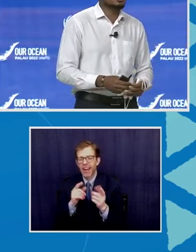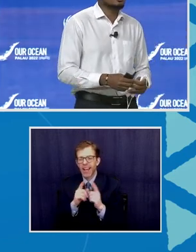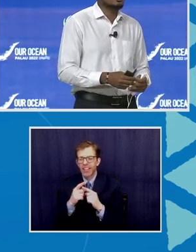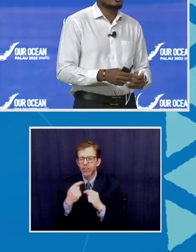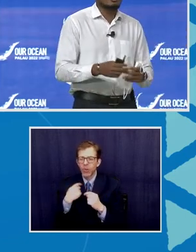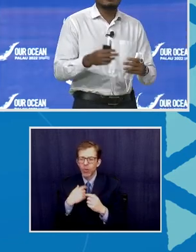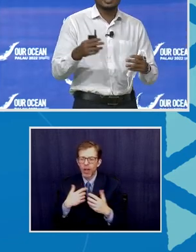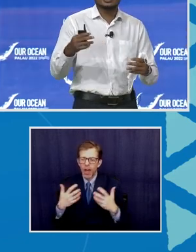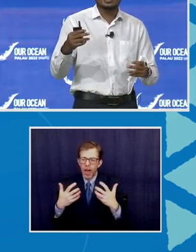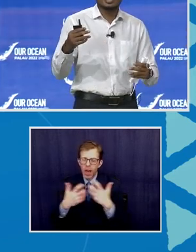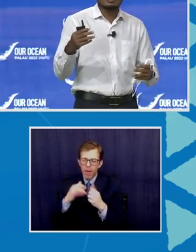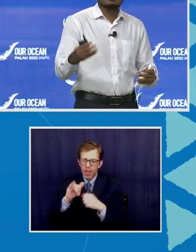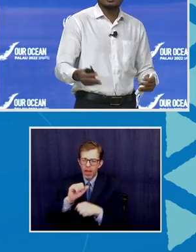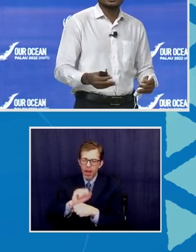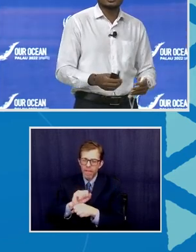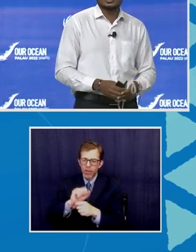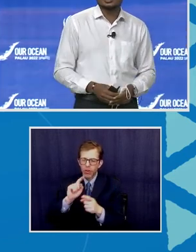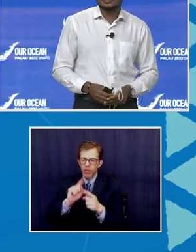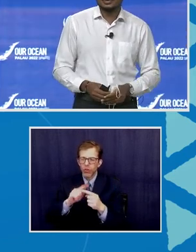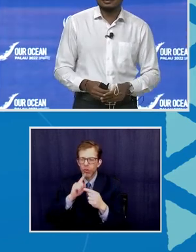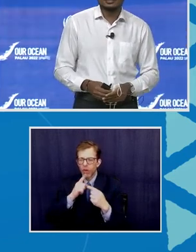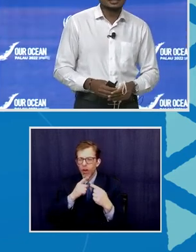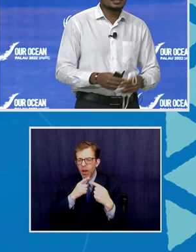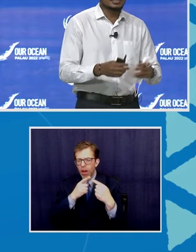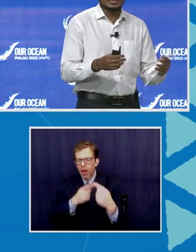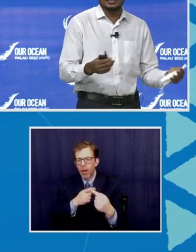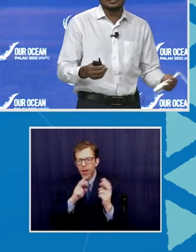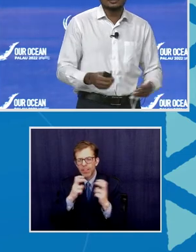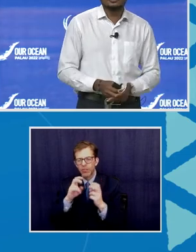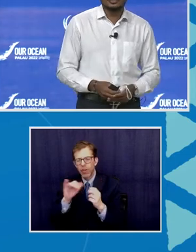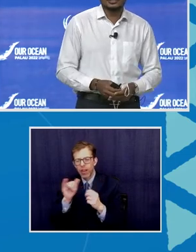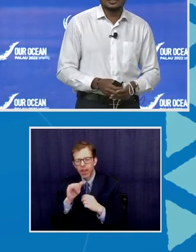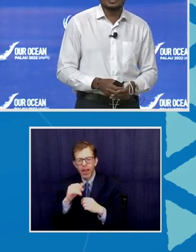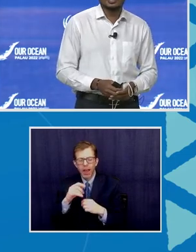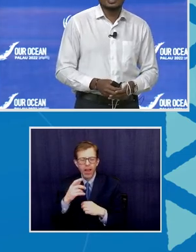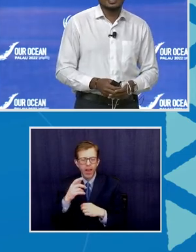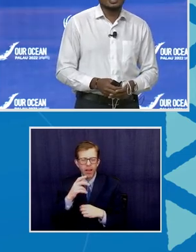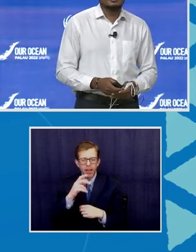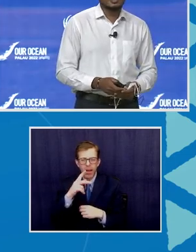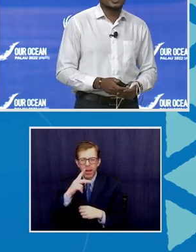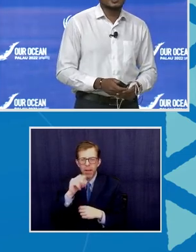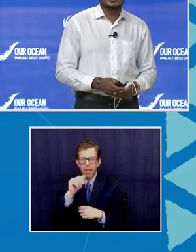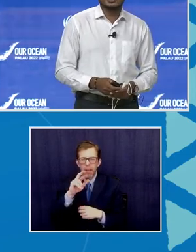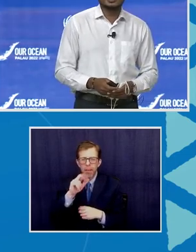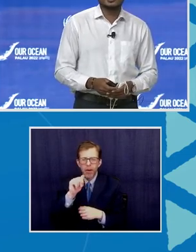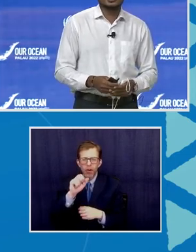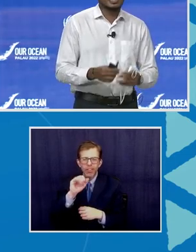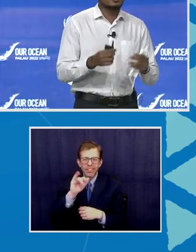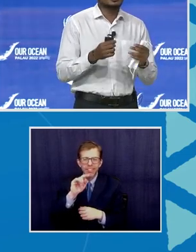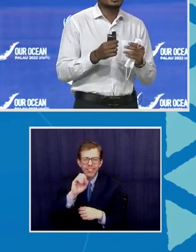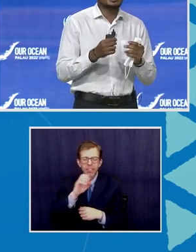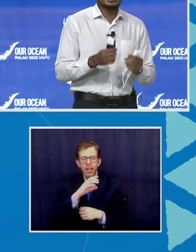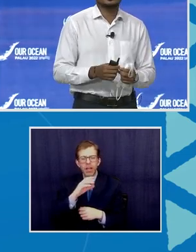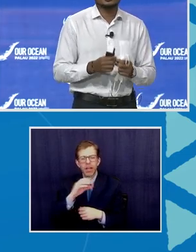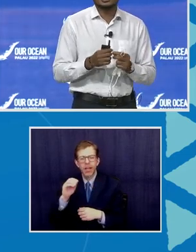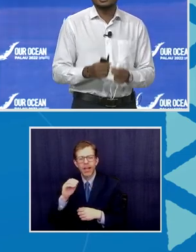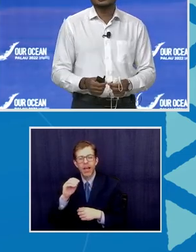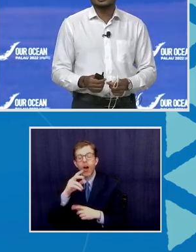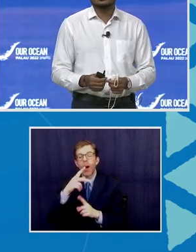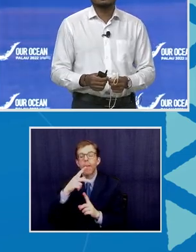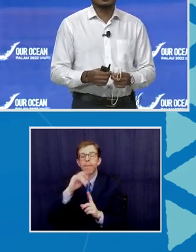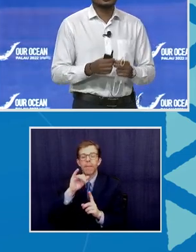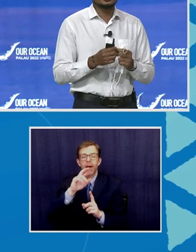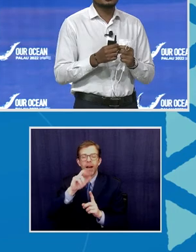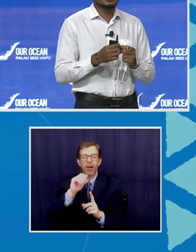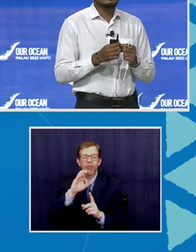efforts to combat issues such as piracy and IUU fishing. And on that note, I would just like to